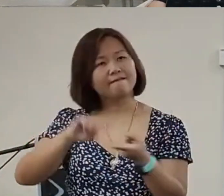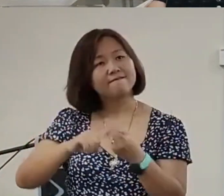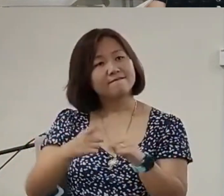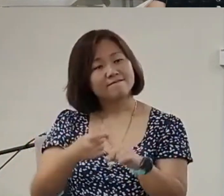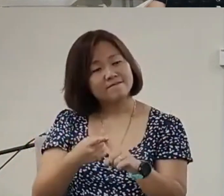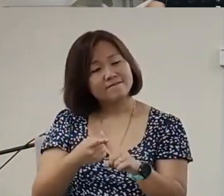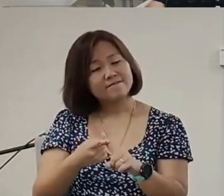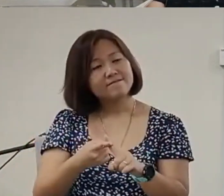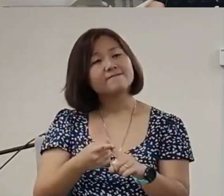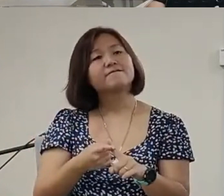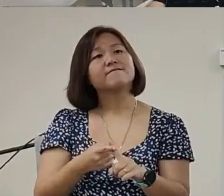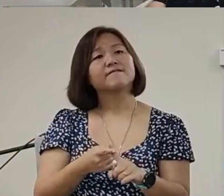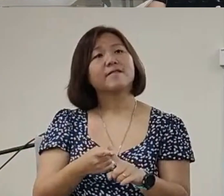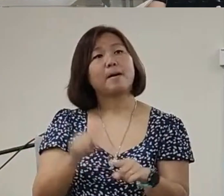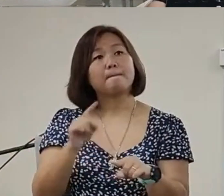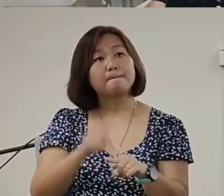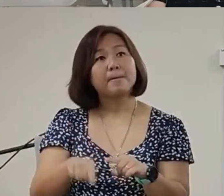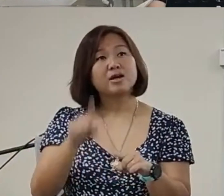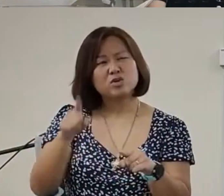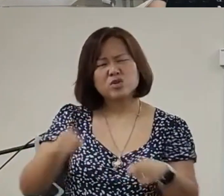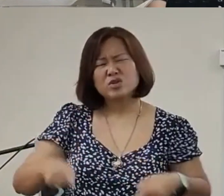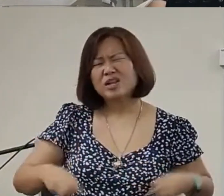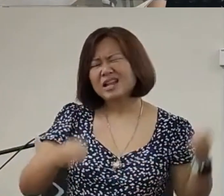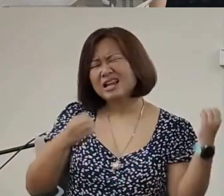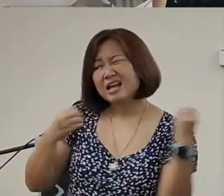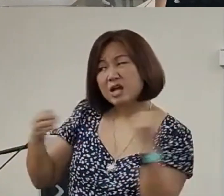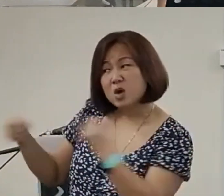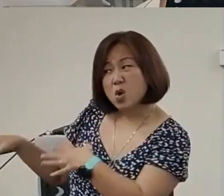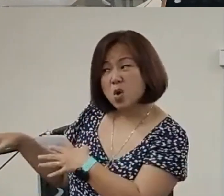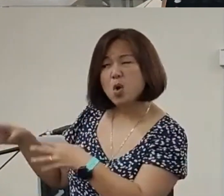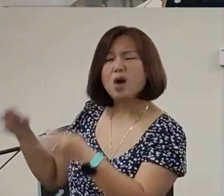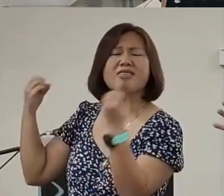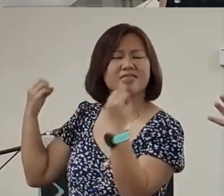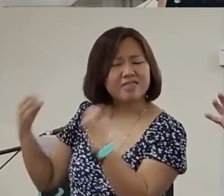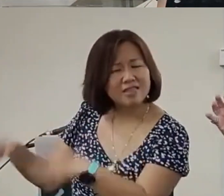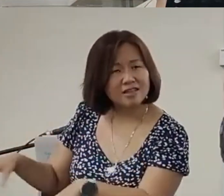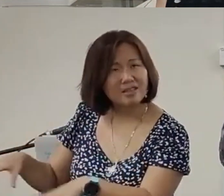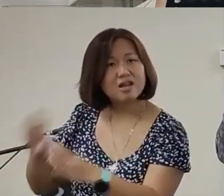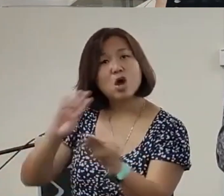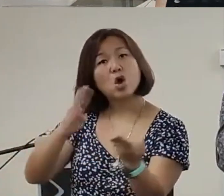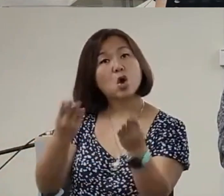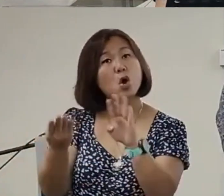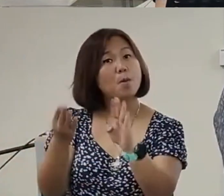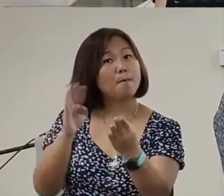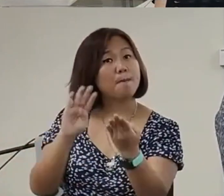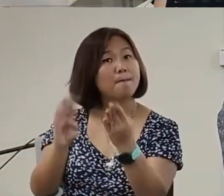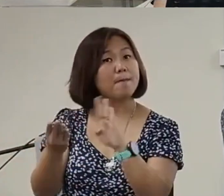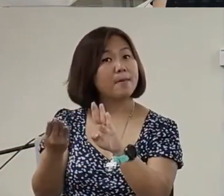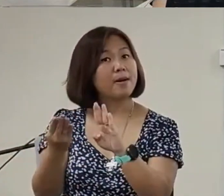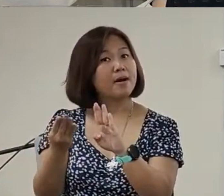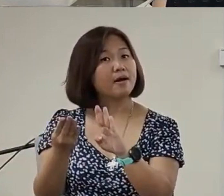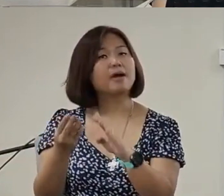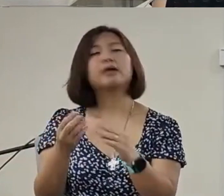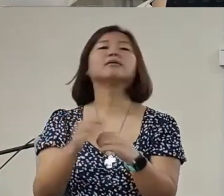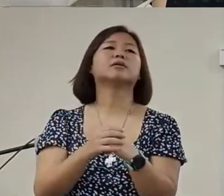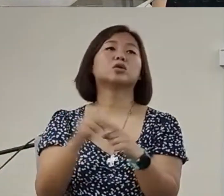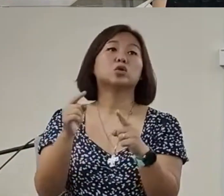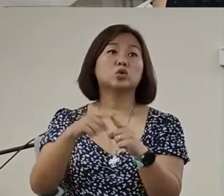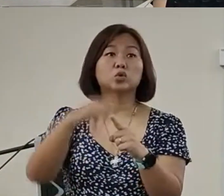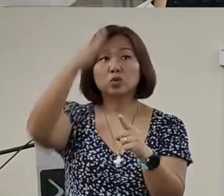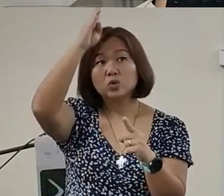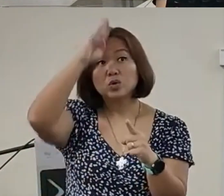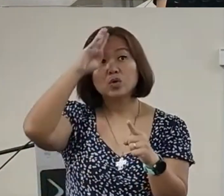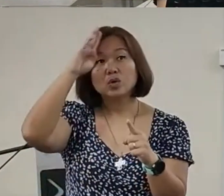andrelations with your familybut you got to let gothey all have to gofor they are nothingnothingis the first and the lastbut Jesus